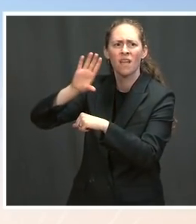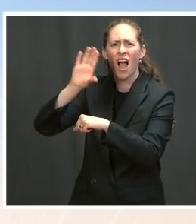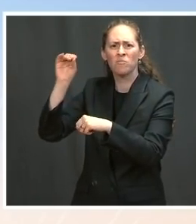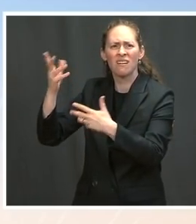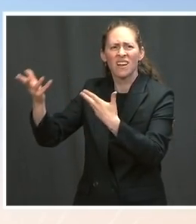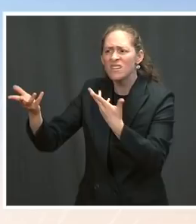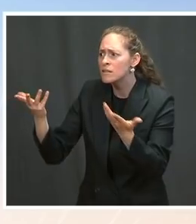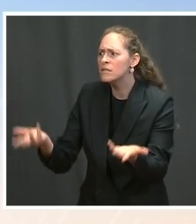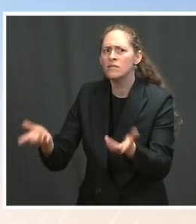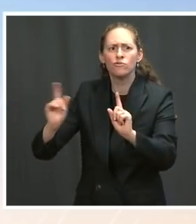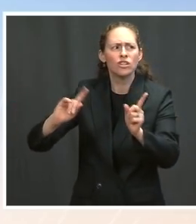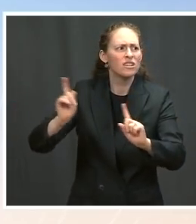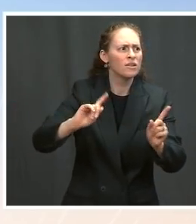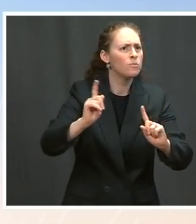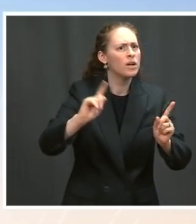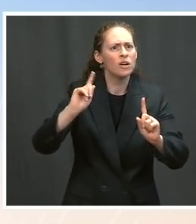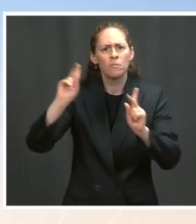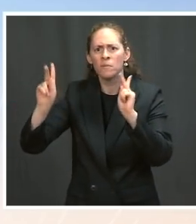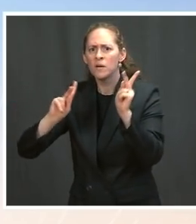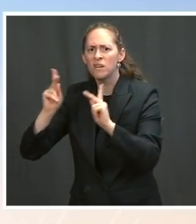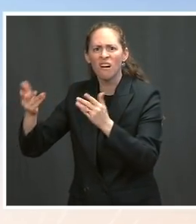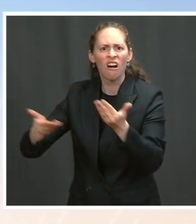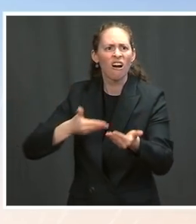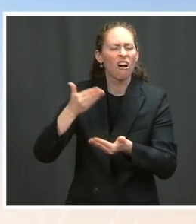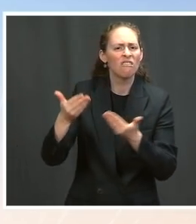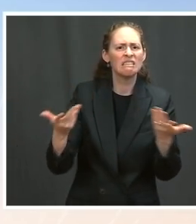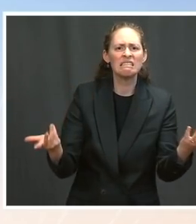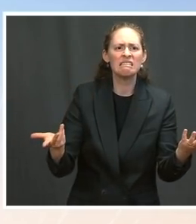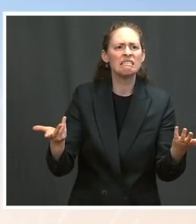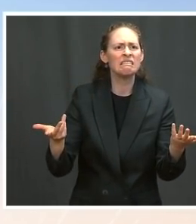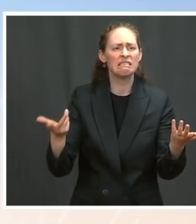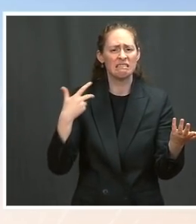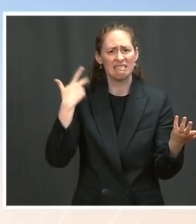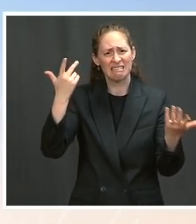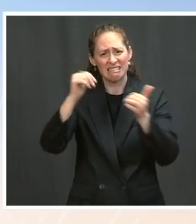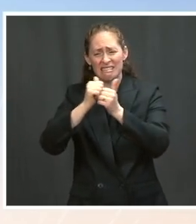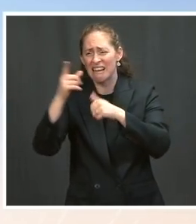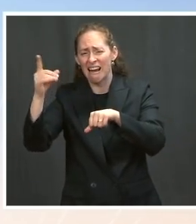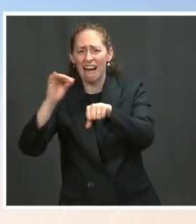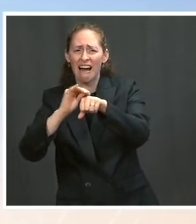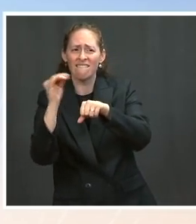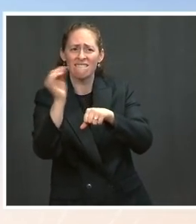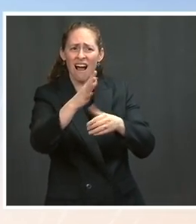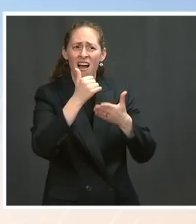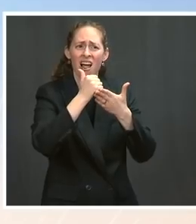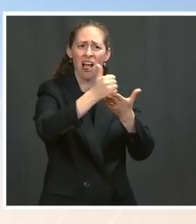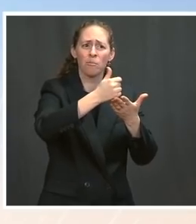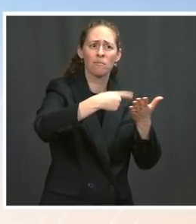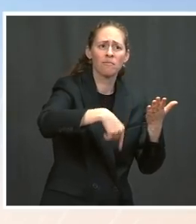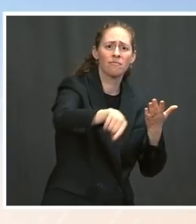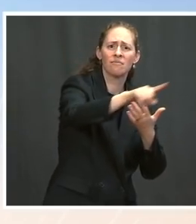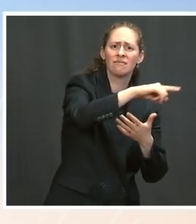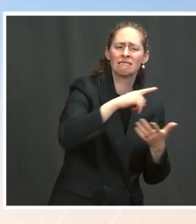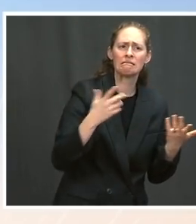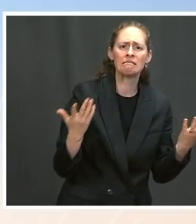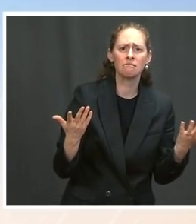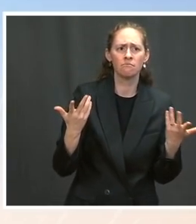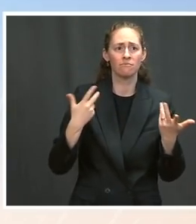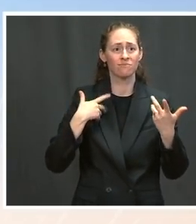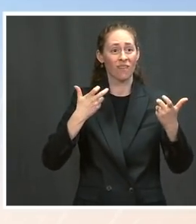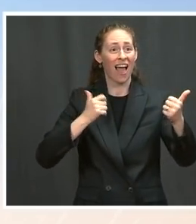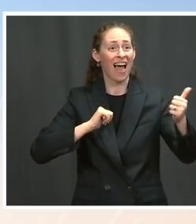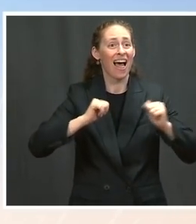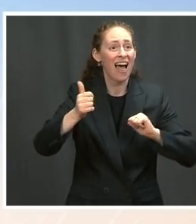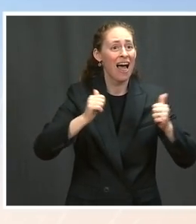made to perhaps raise wages. But if businesses have to compete with plussed-up unemployment benefits, won't that result in an increase in